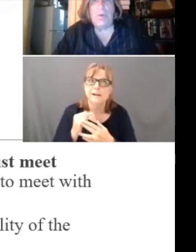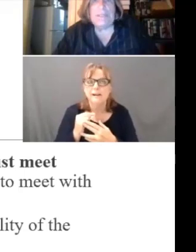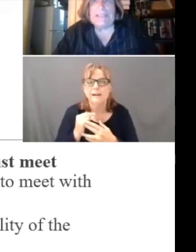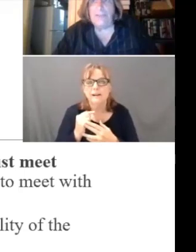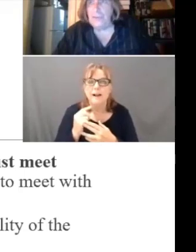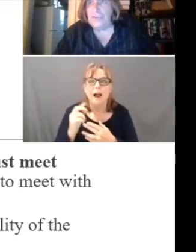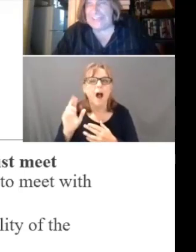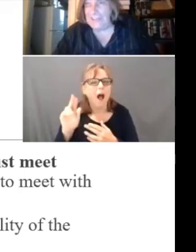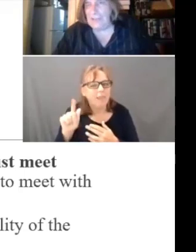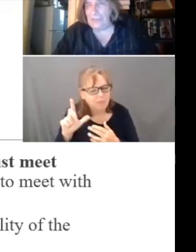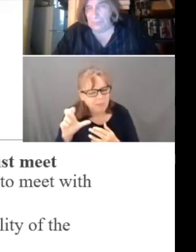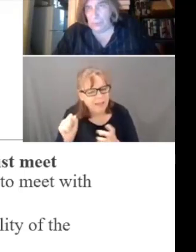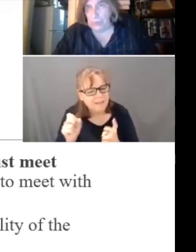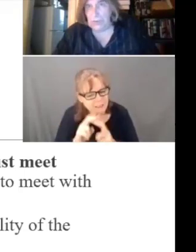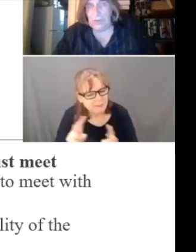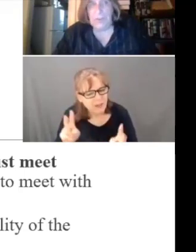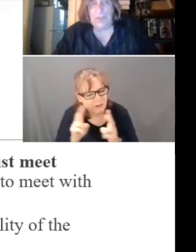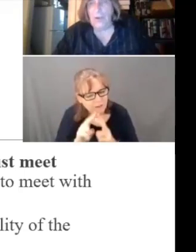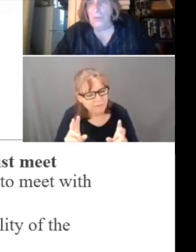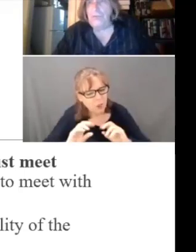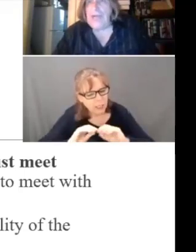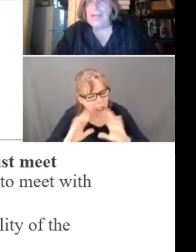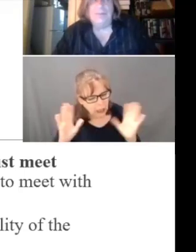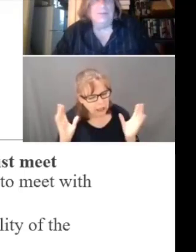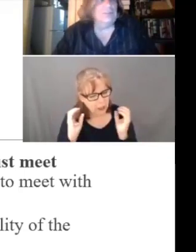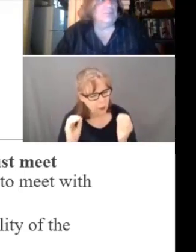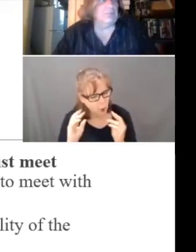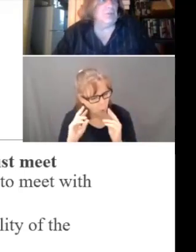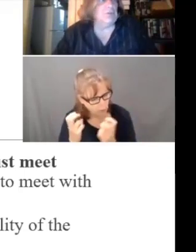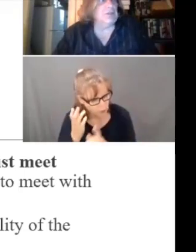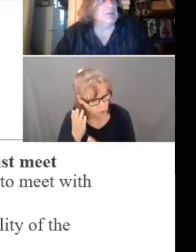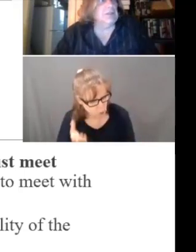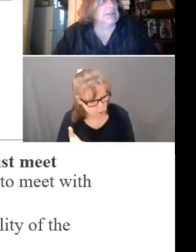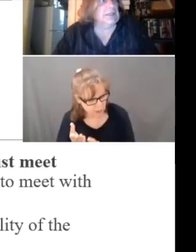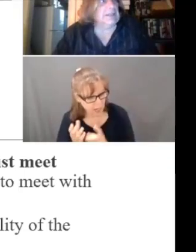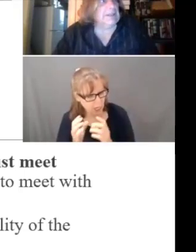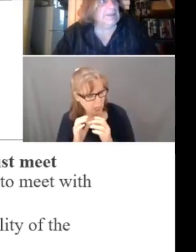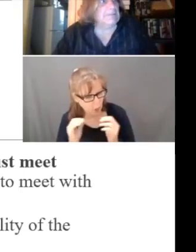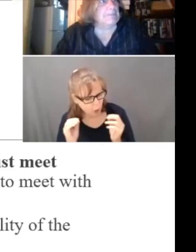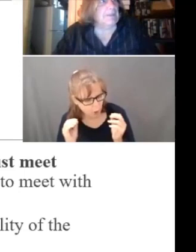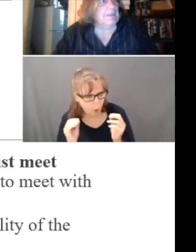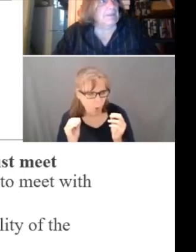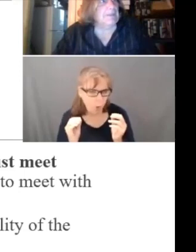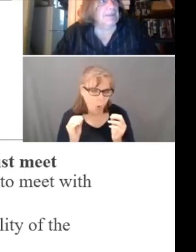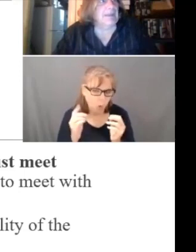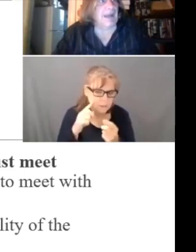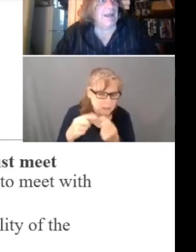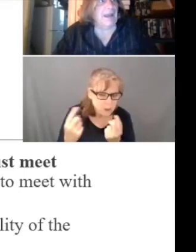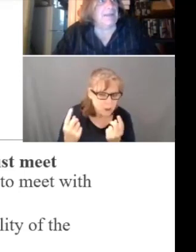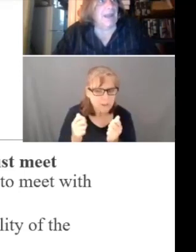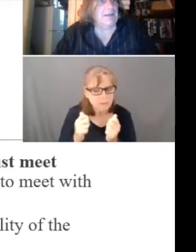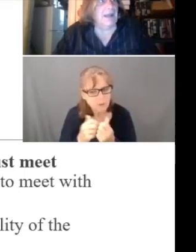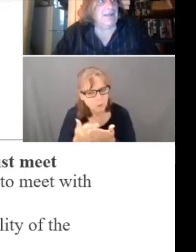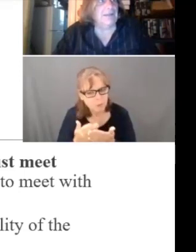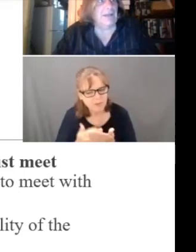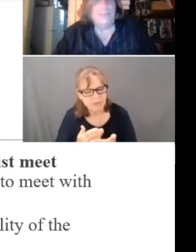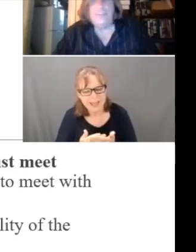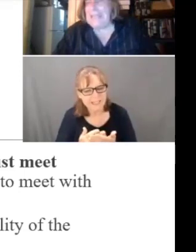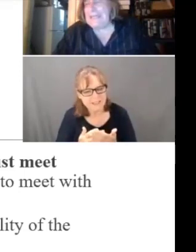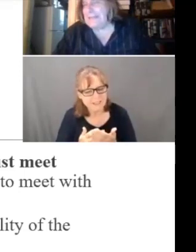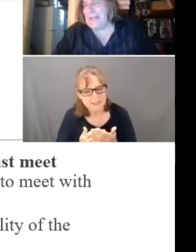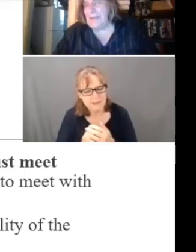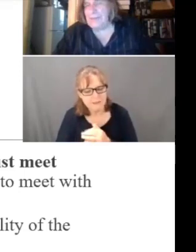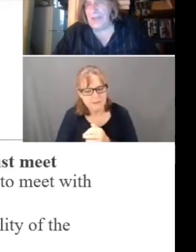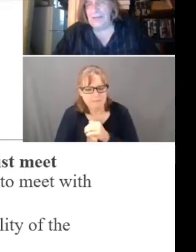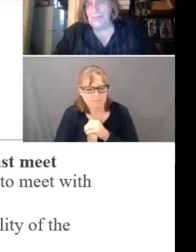no issues in dispute, no facts in dispute, then I don't